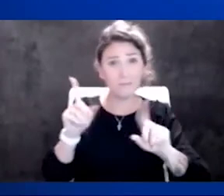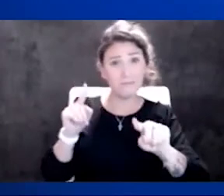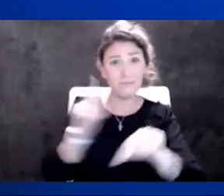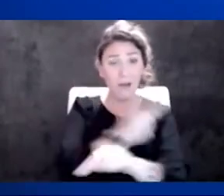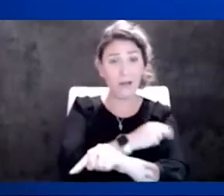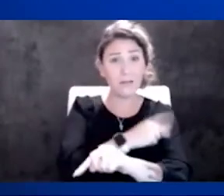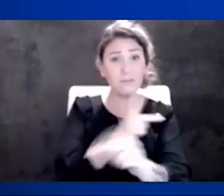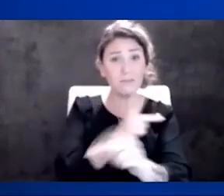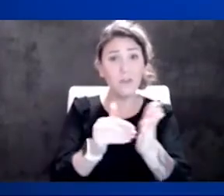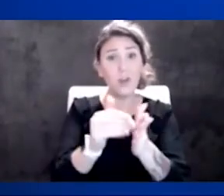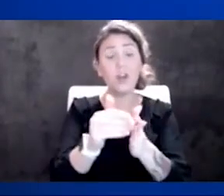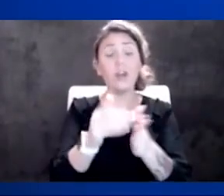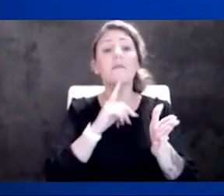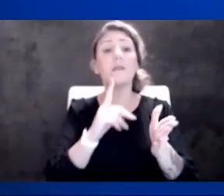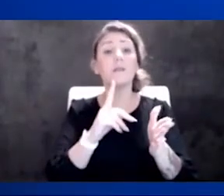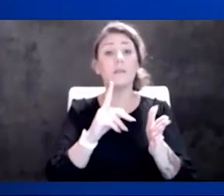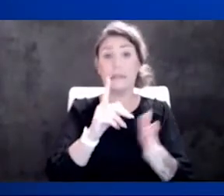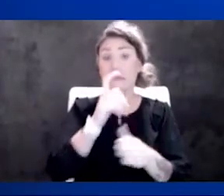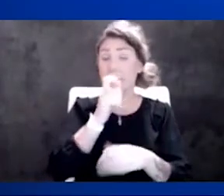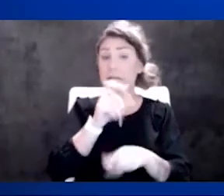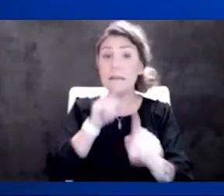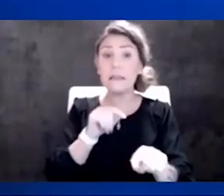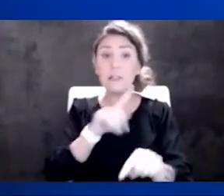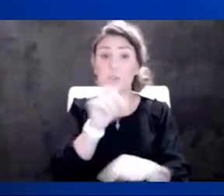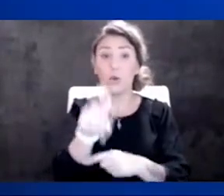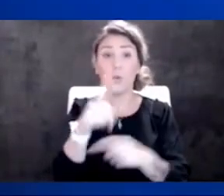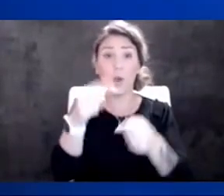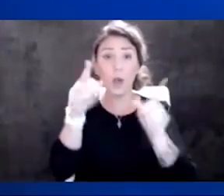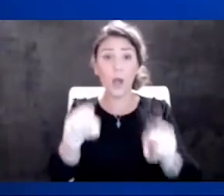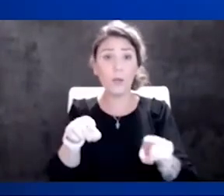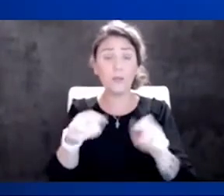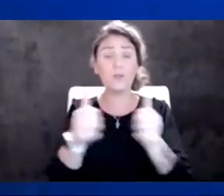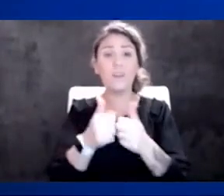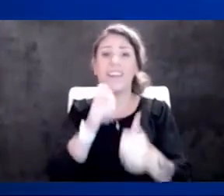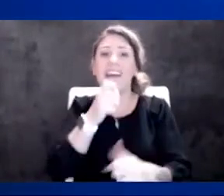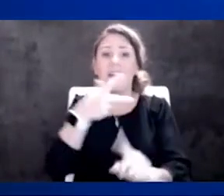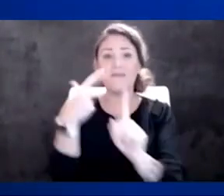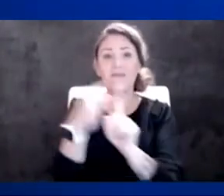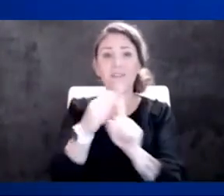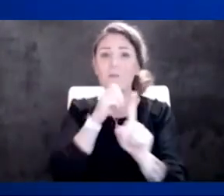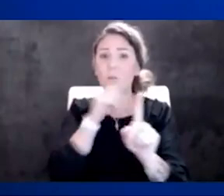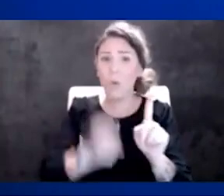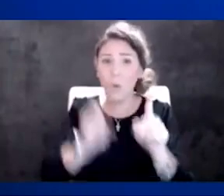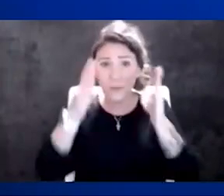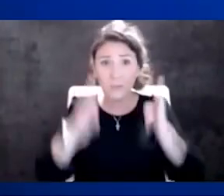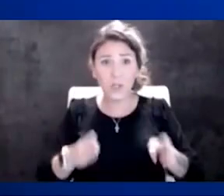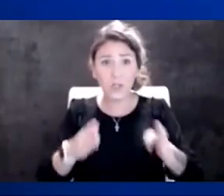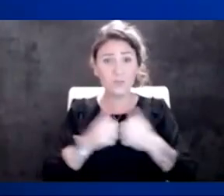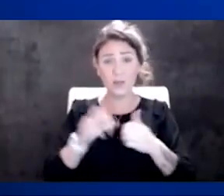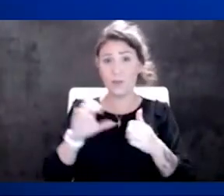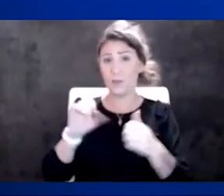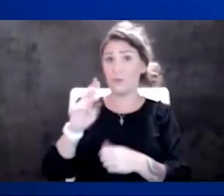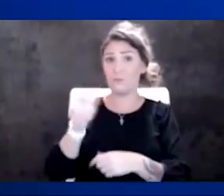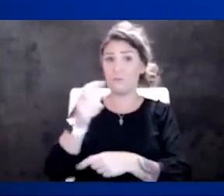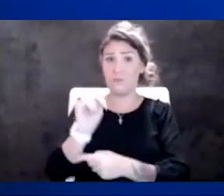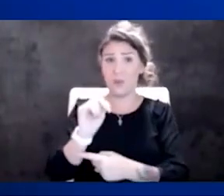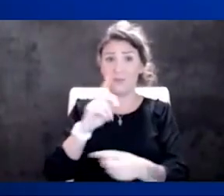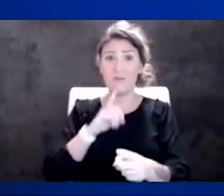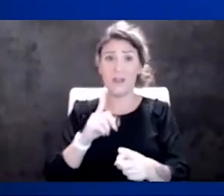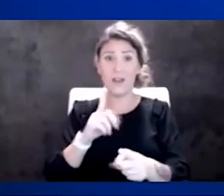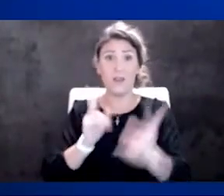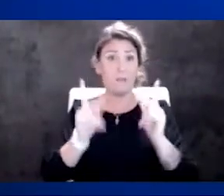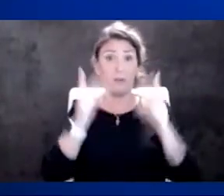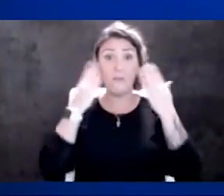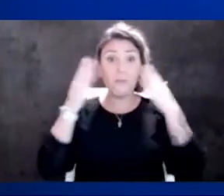unanswered question is what happens, especially in an unvaccinated older person with Omicron. I think the jury's completely out on that right now.